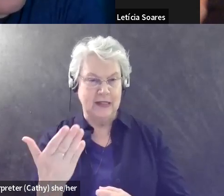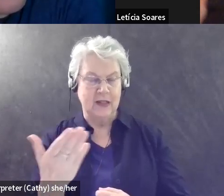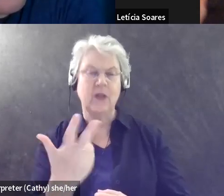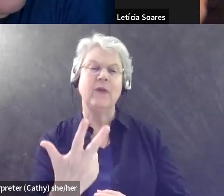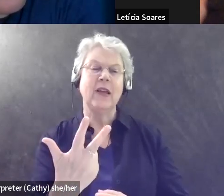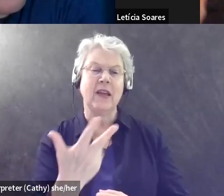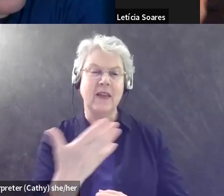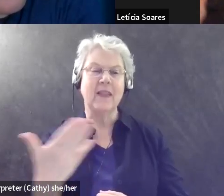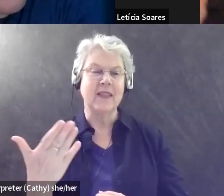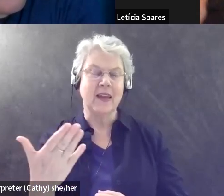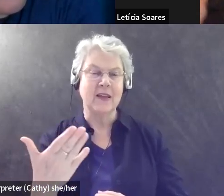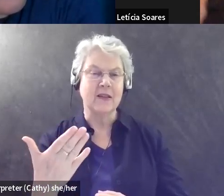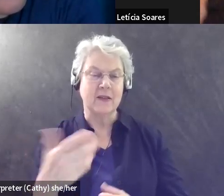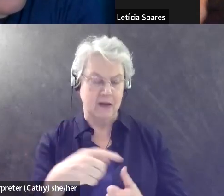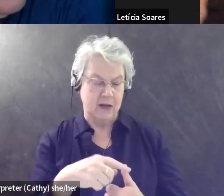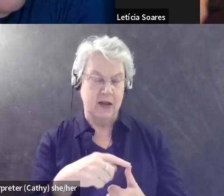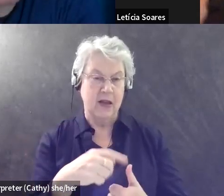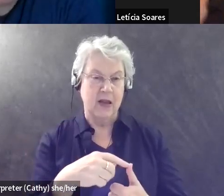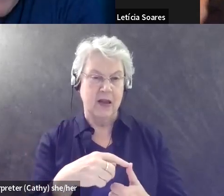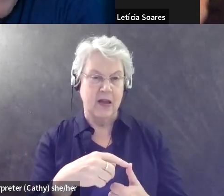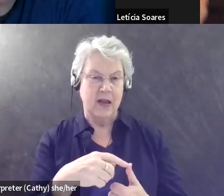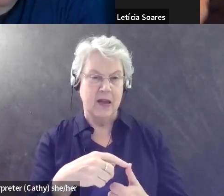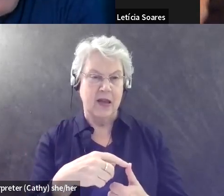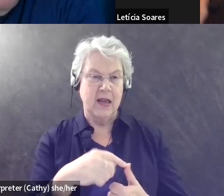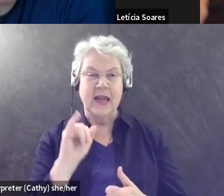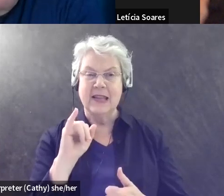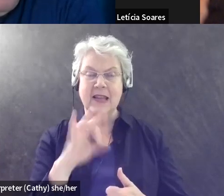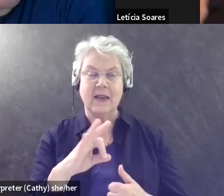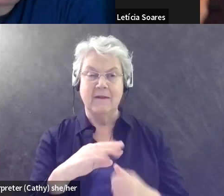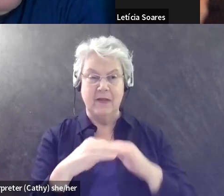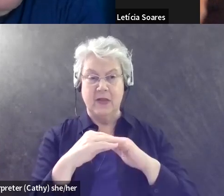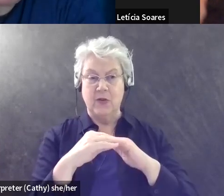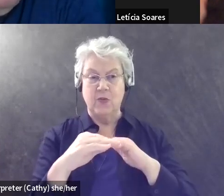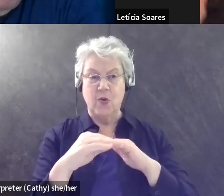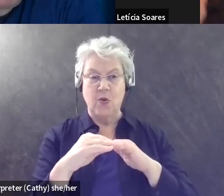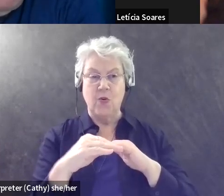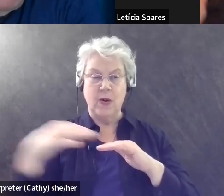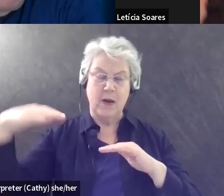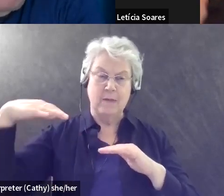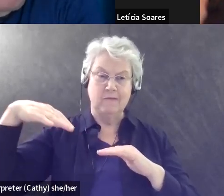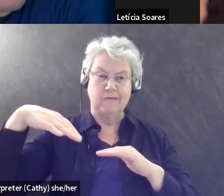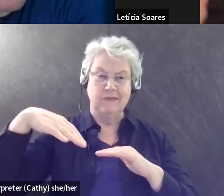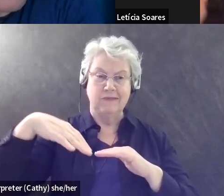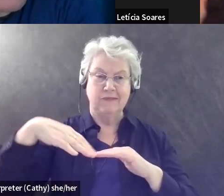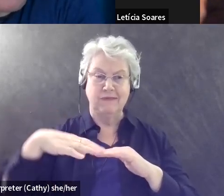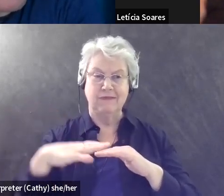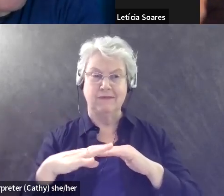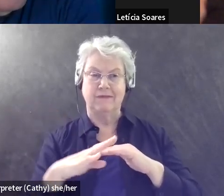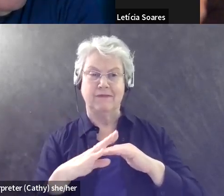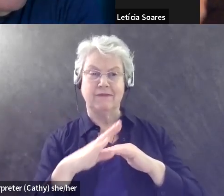things. First, the slope of this ring is extremely important to me because of my ankle mobility.